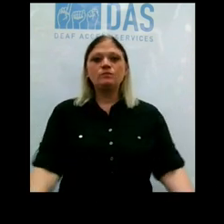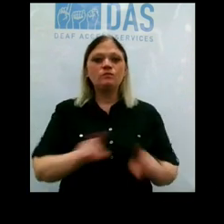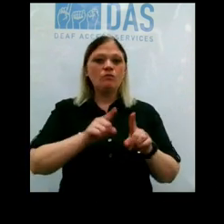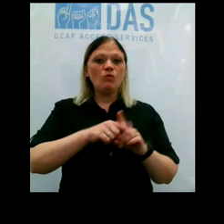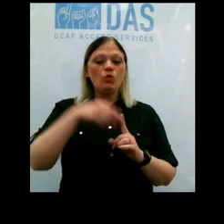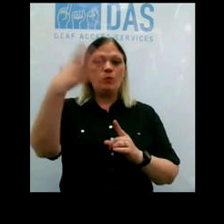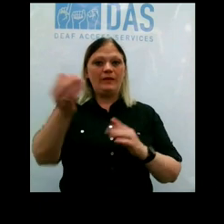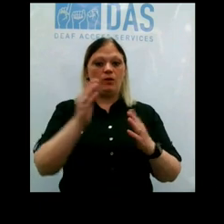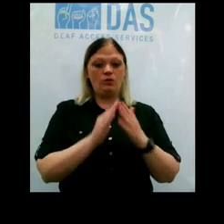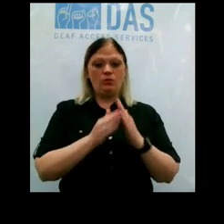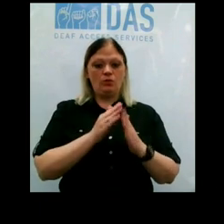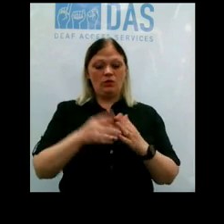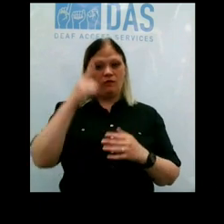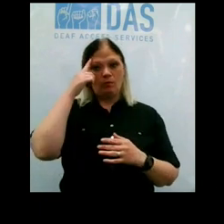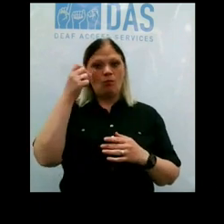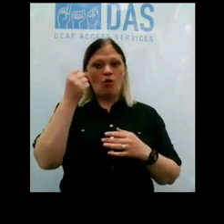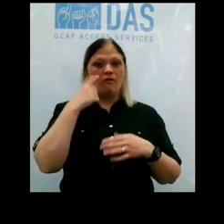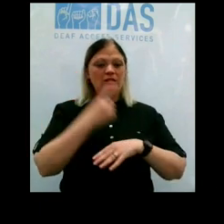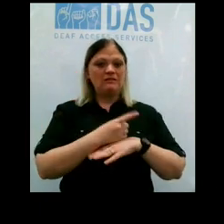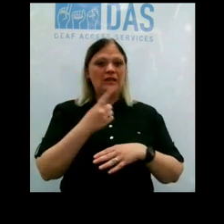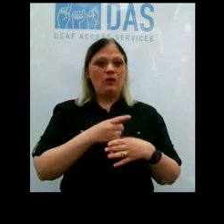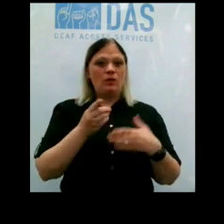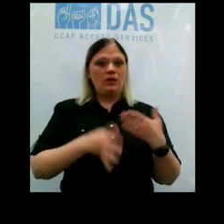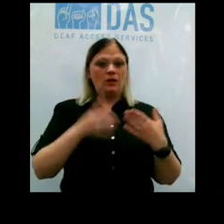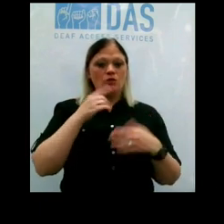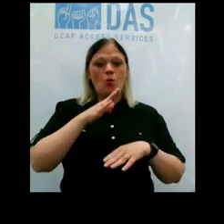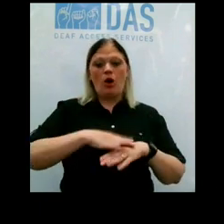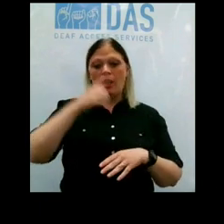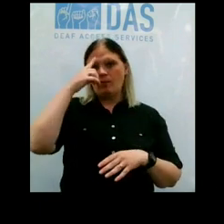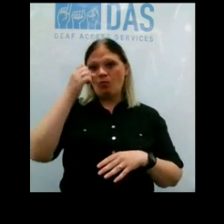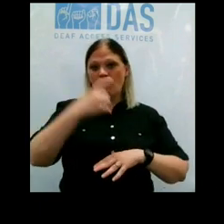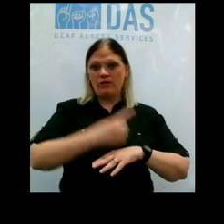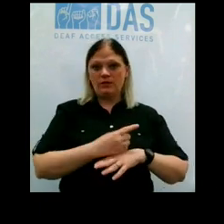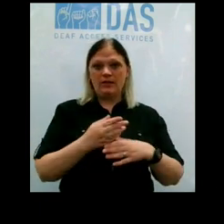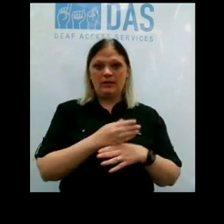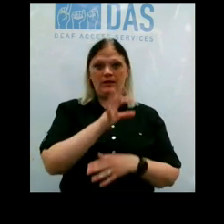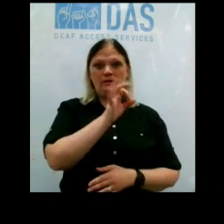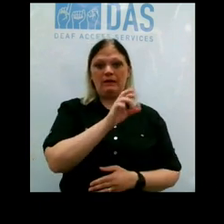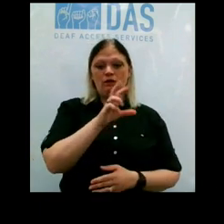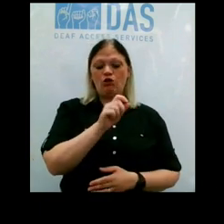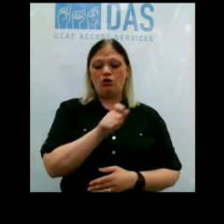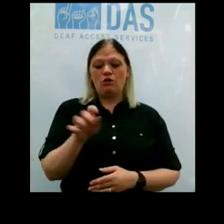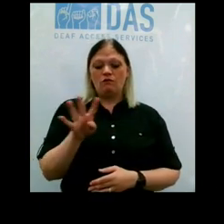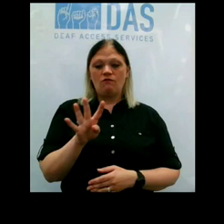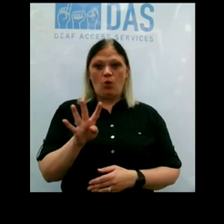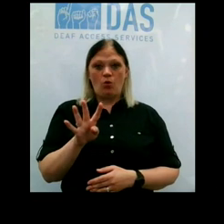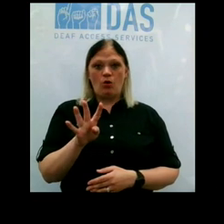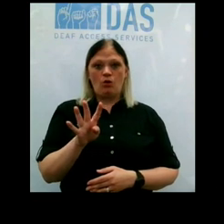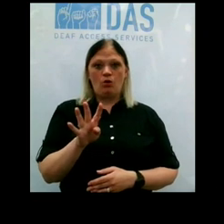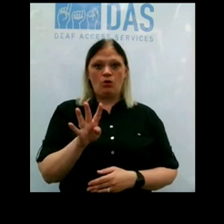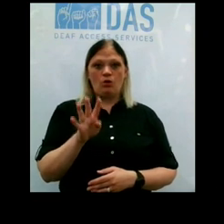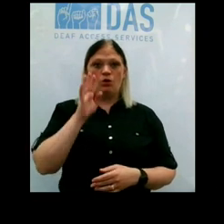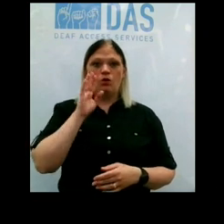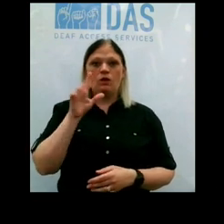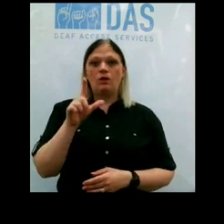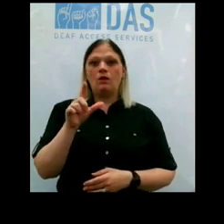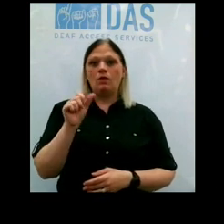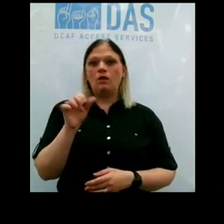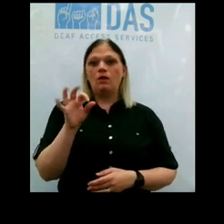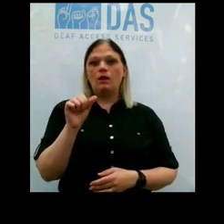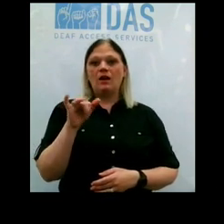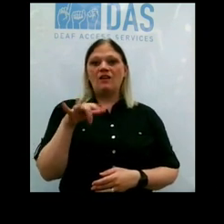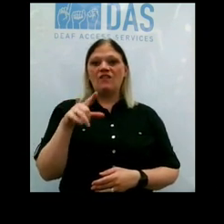over the Memorial Day weekend. So on Memorial Day, between 9.30 and 4 p.m., we're going to be in the Lafayette